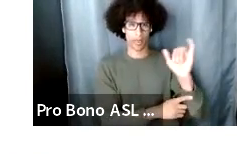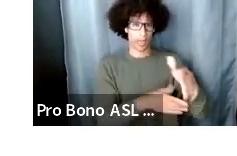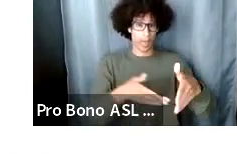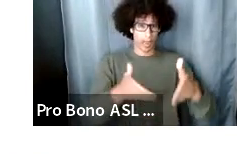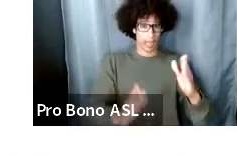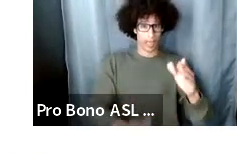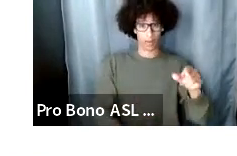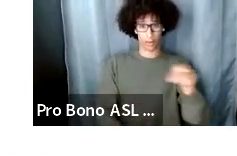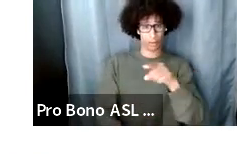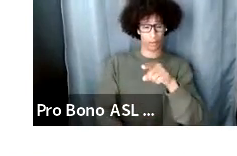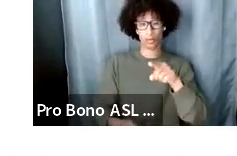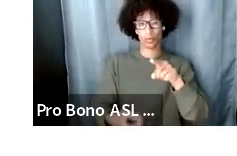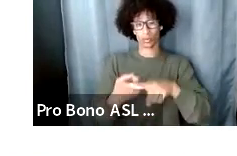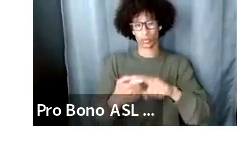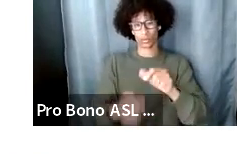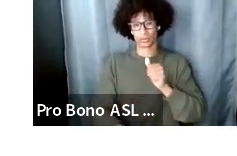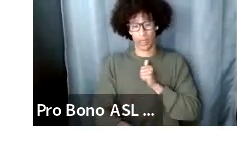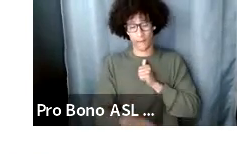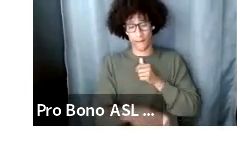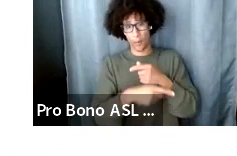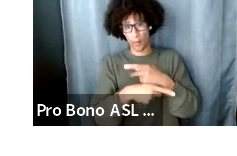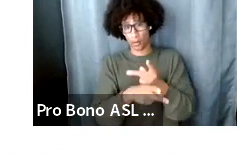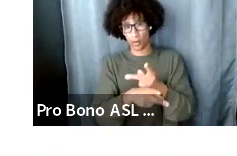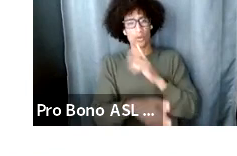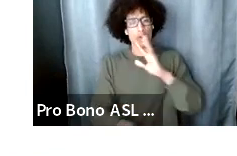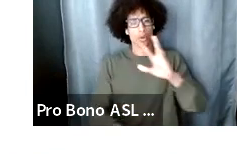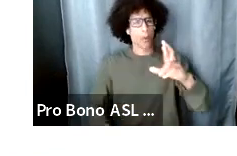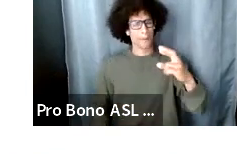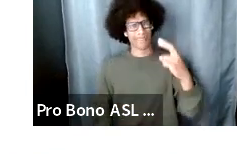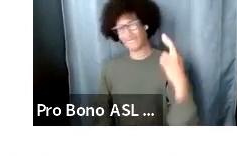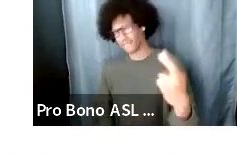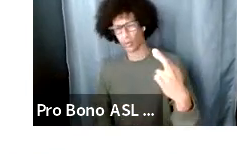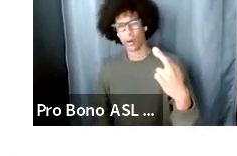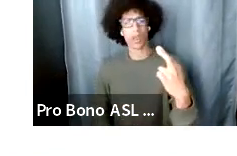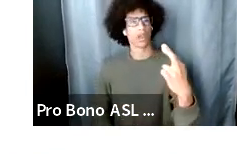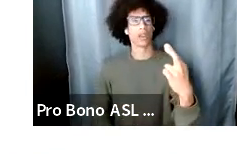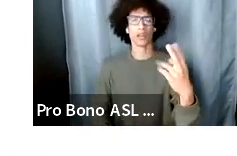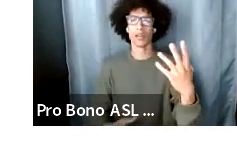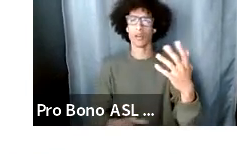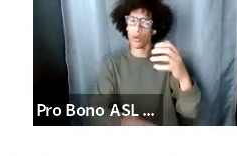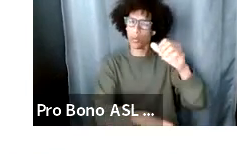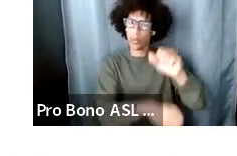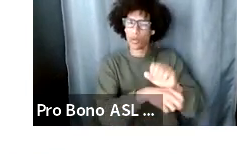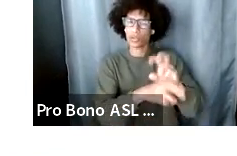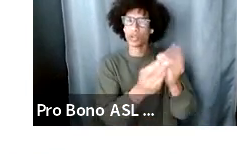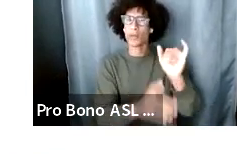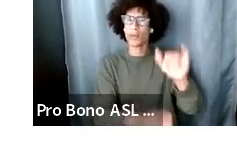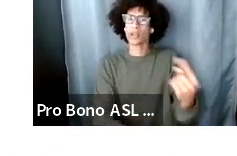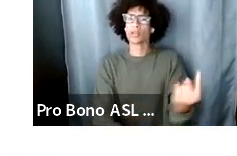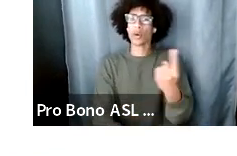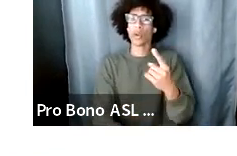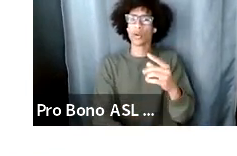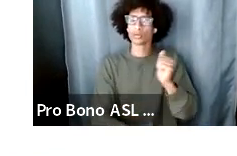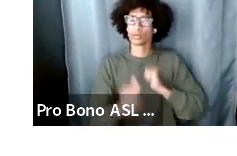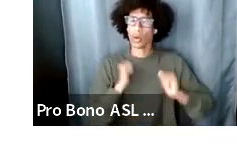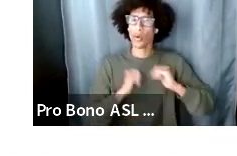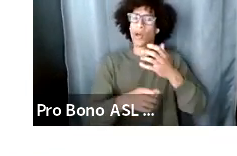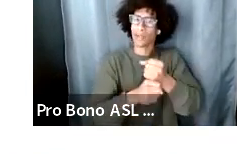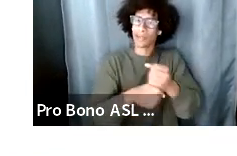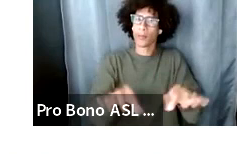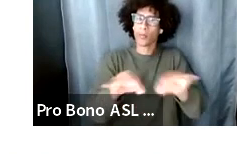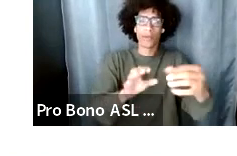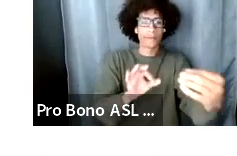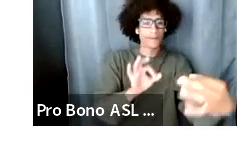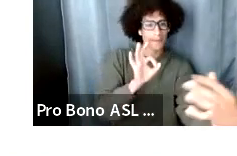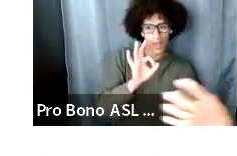to self-produce are your best friends workshop that solo show get it read aloud get some feedback um learn learn